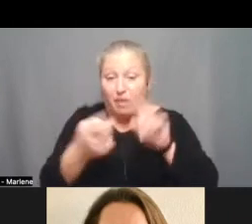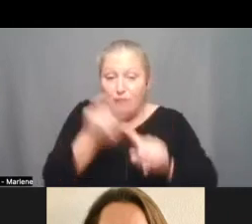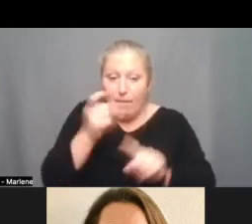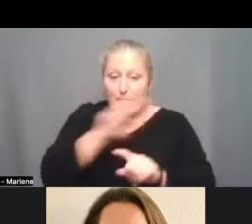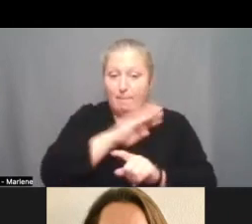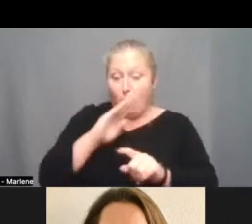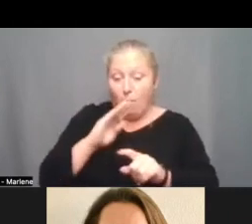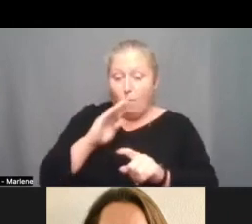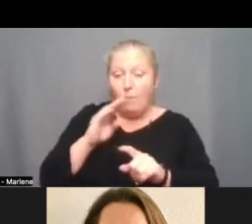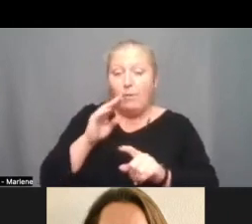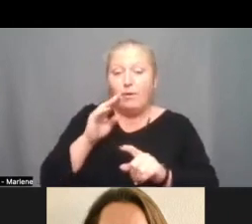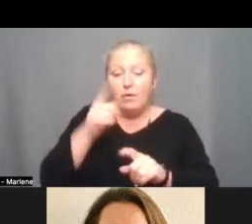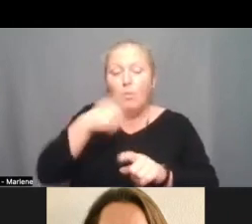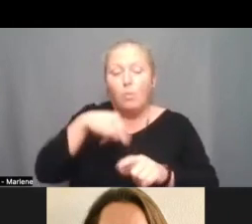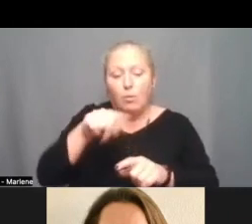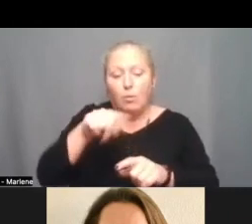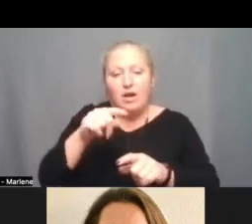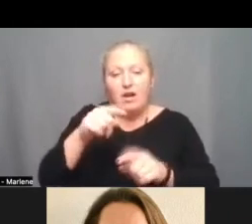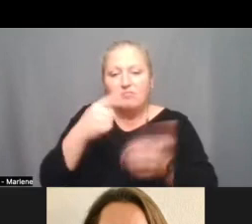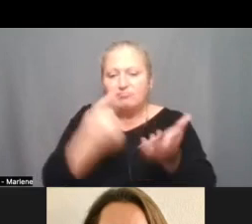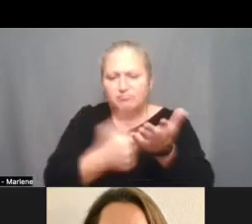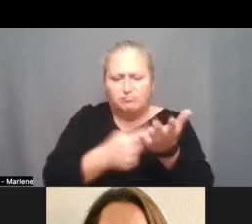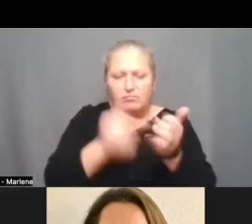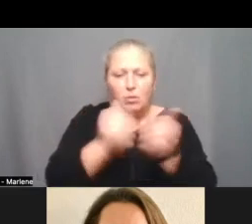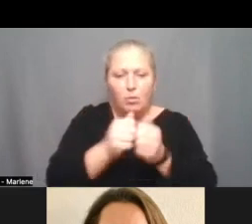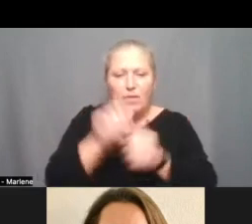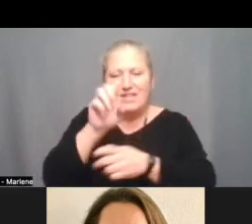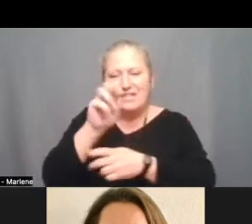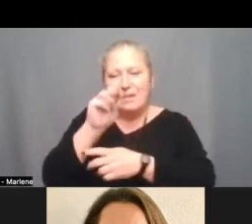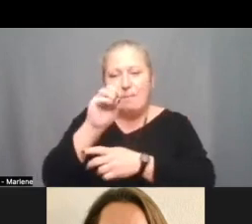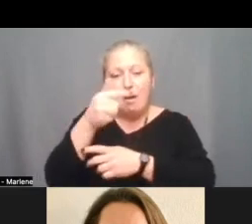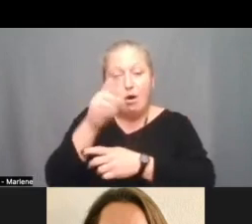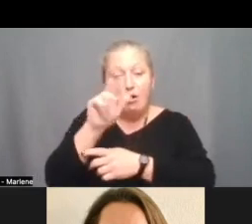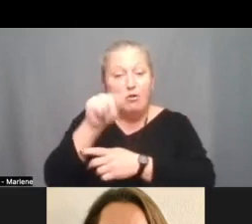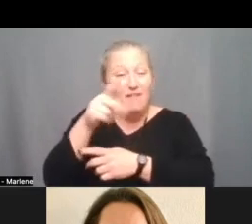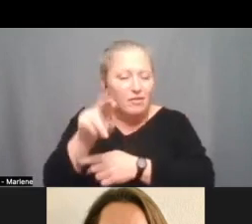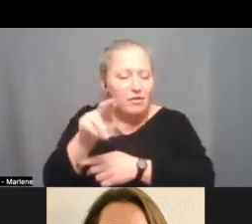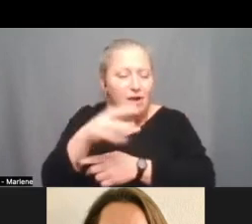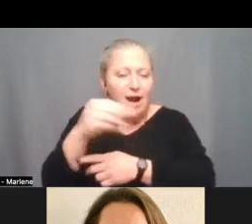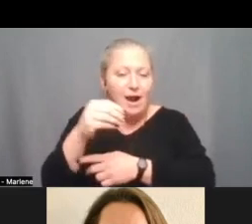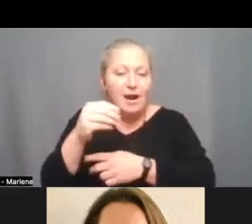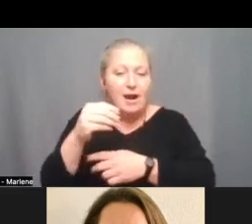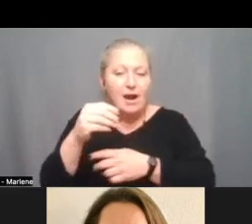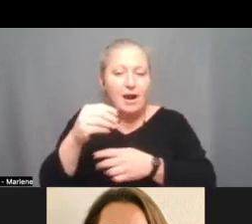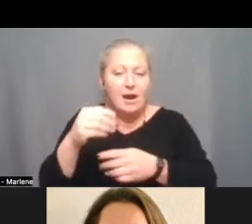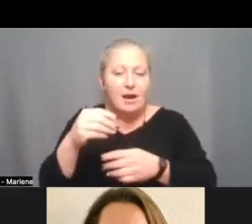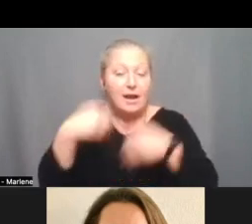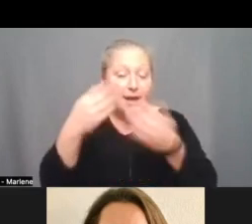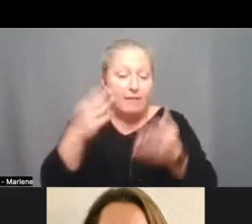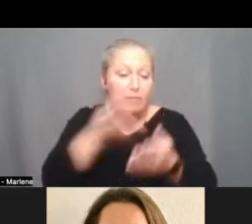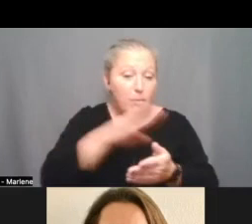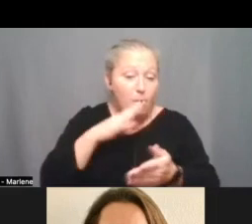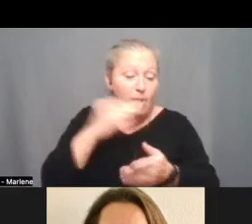were able to consult with our demographer and produce for the board and for the public a review of